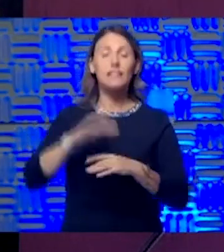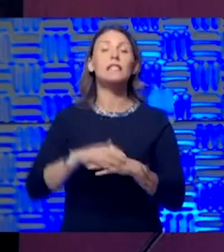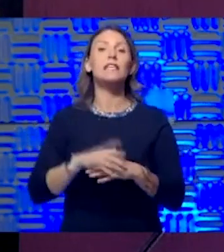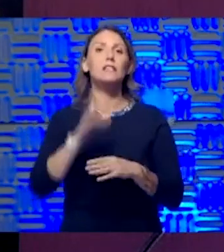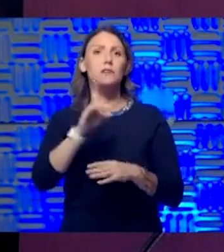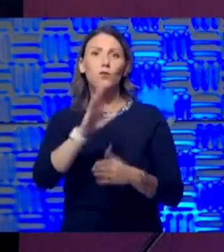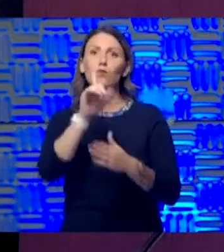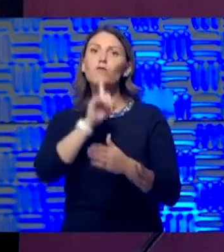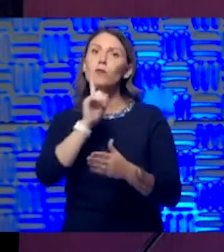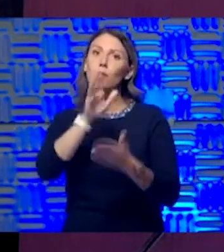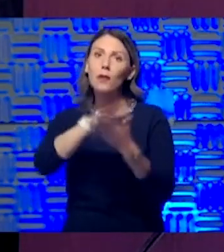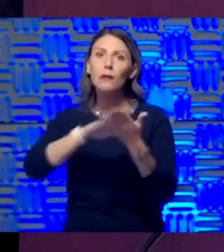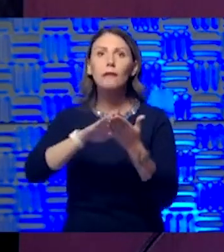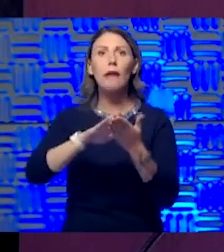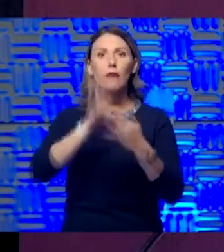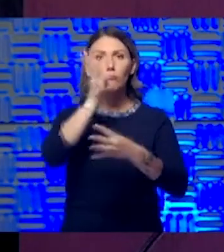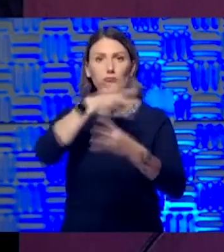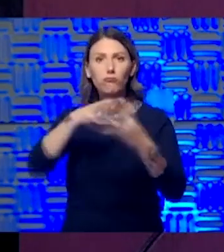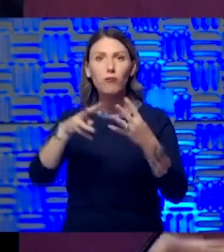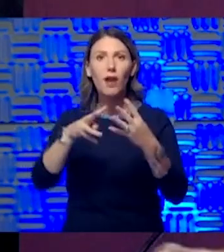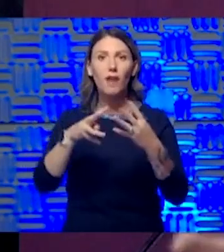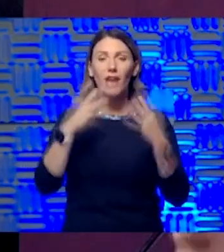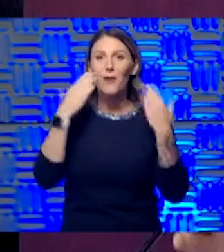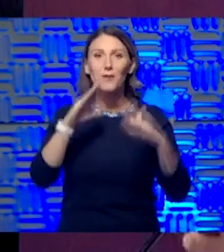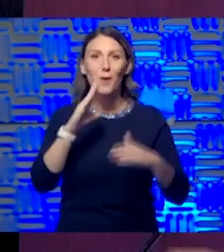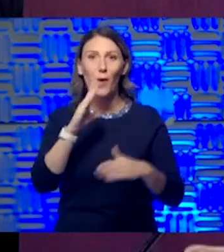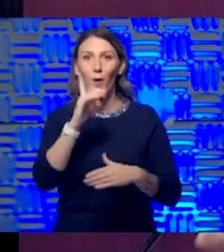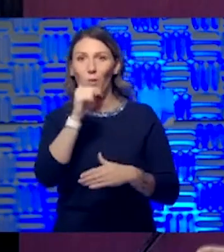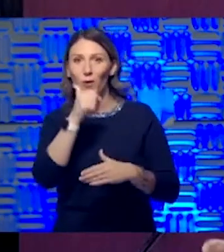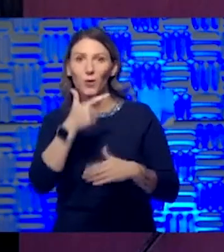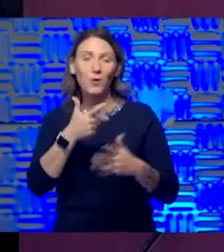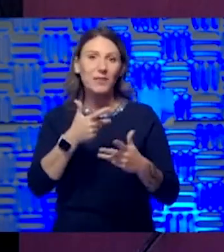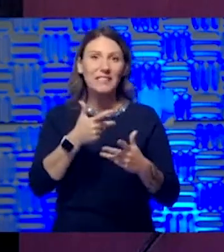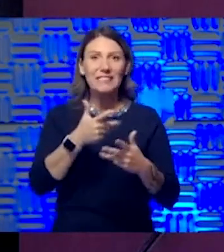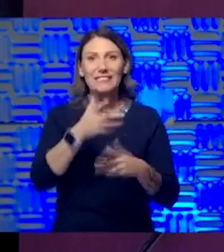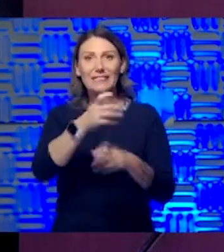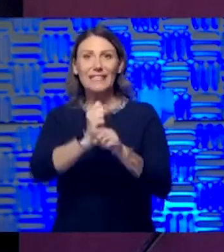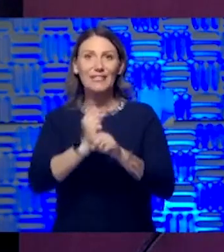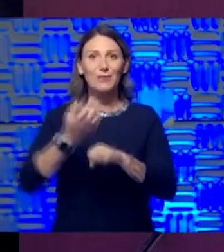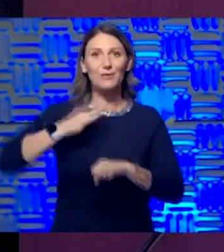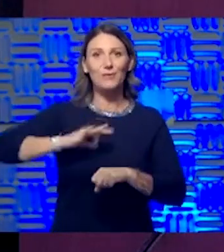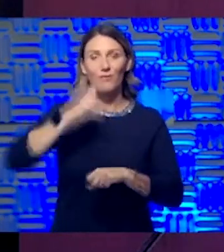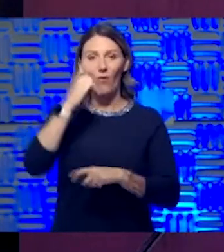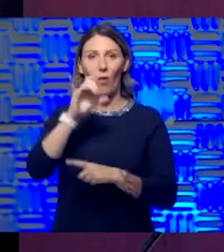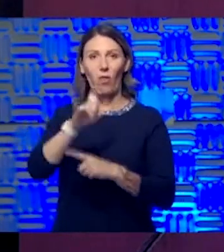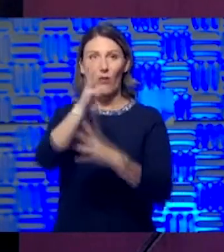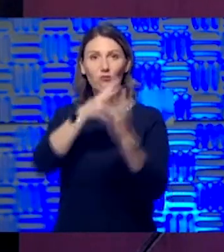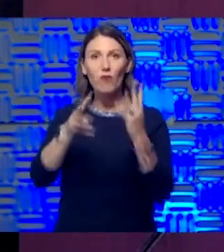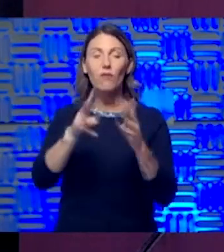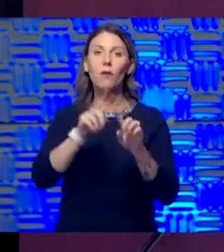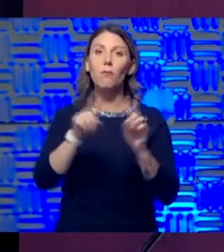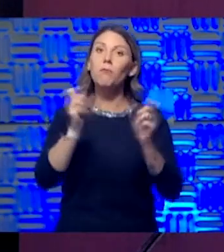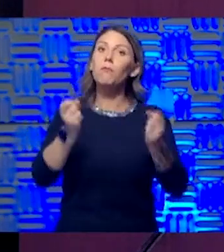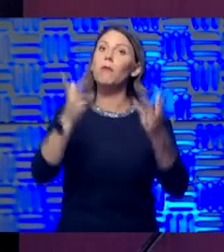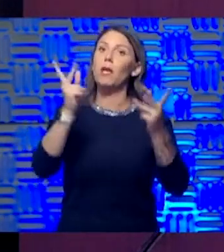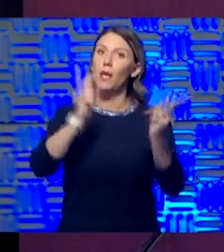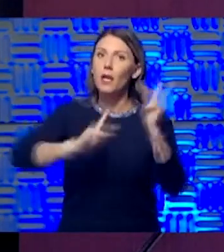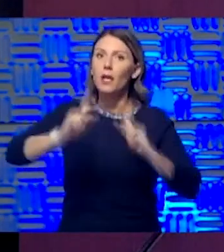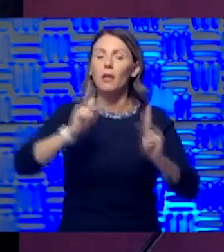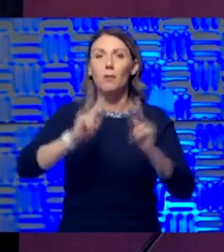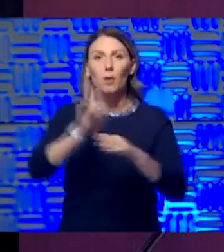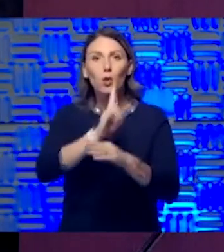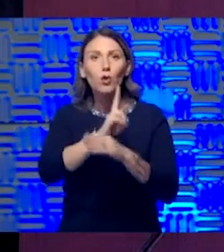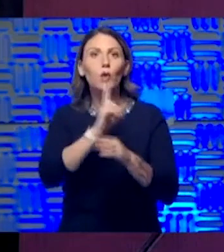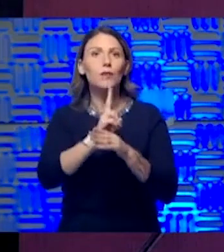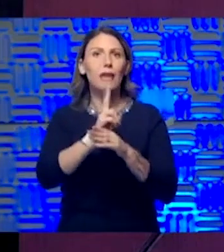I can't, I couldn't quite figure out who deserves a credit for the graphic, but a number of people have used it. I think it's been circulated on